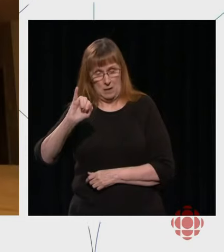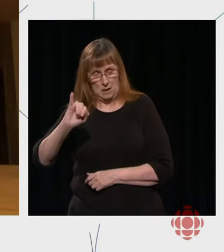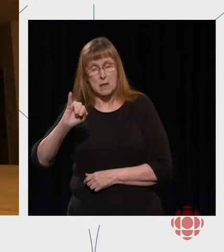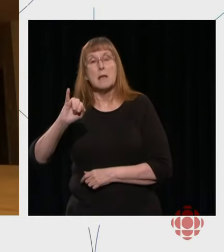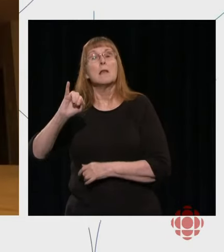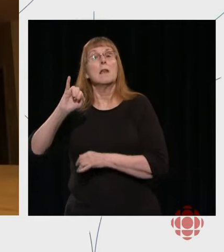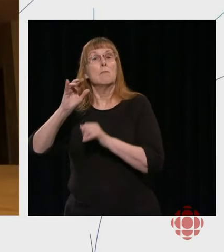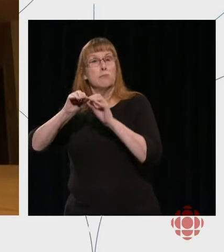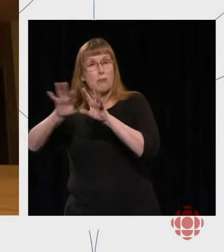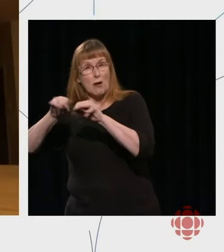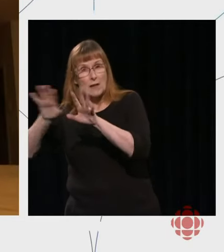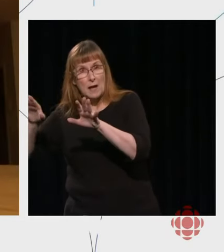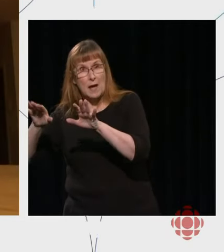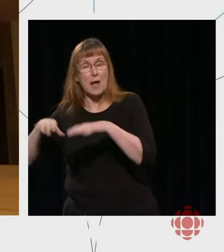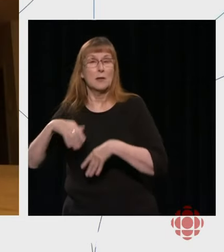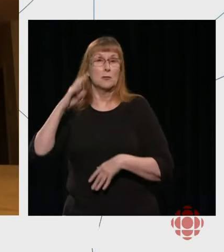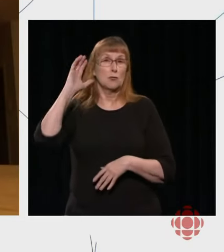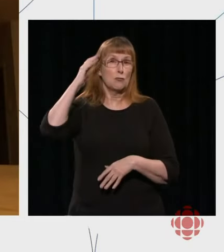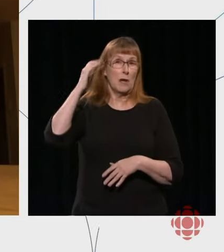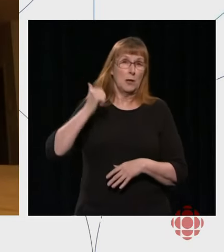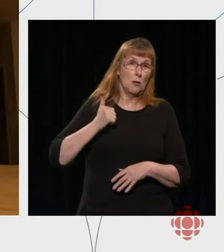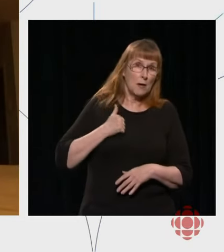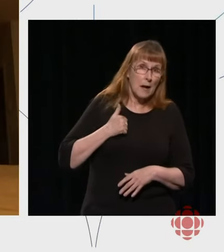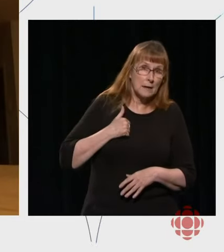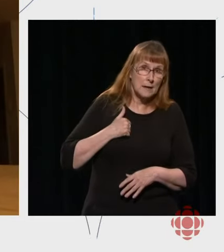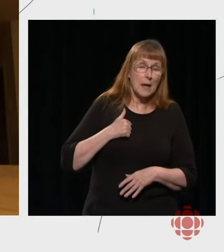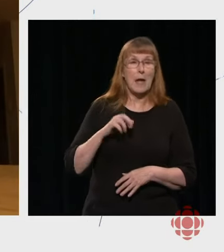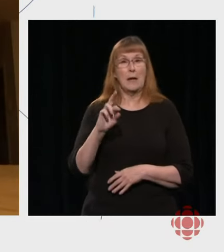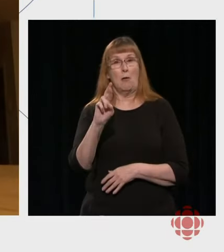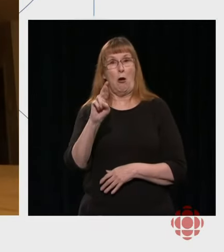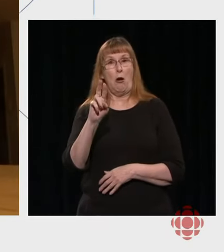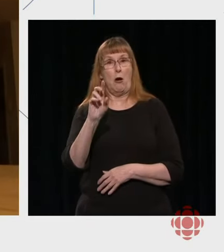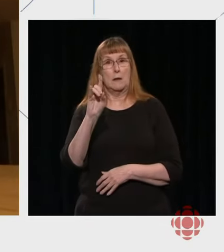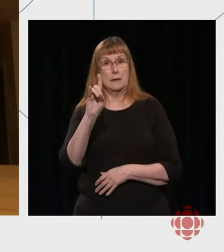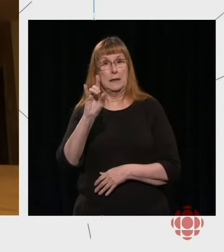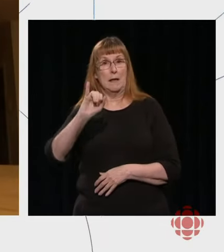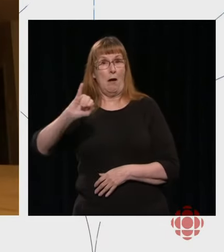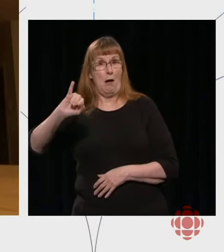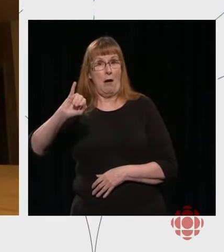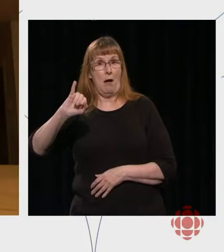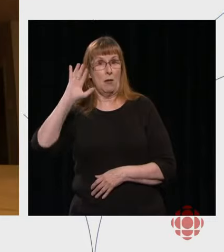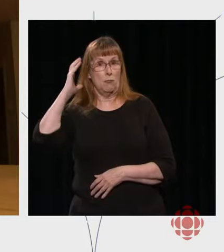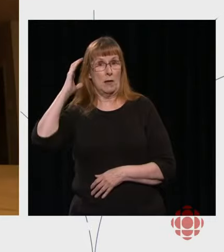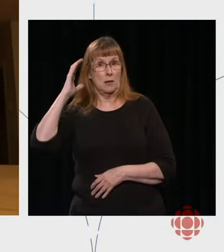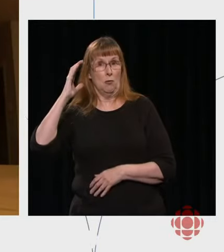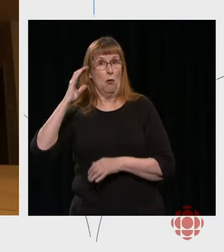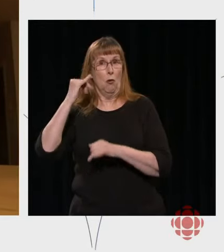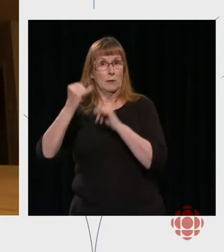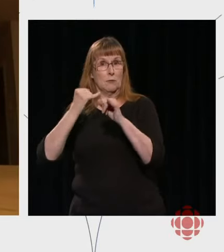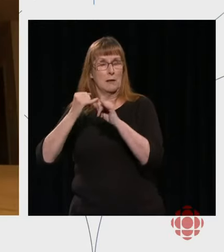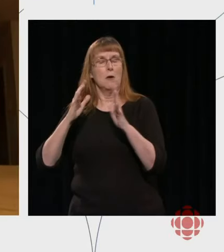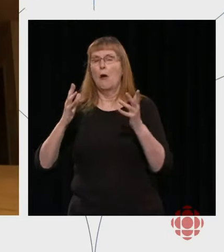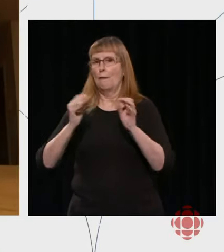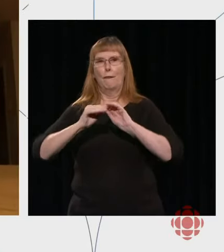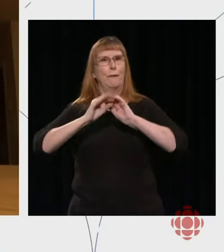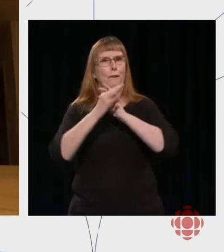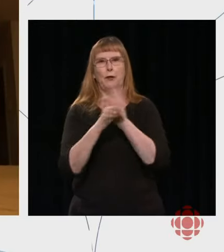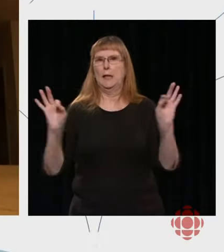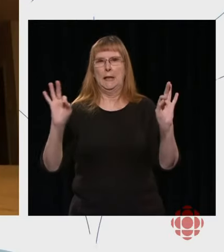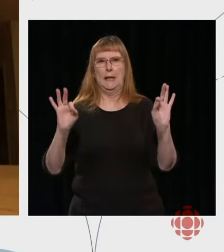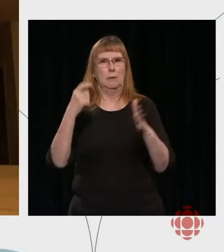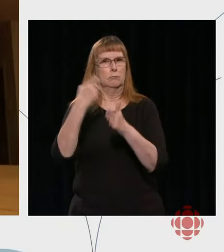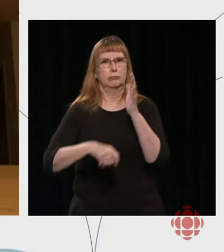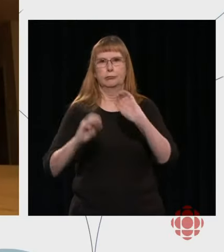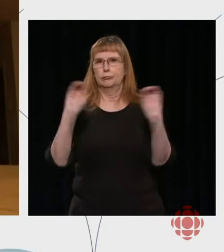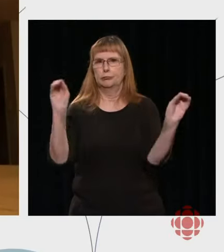TV so that everybody could have RDI for free during the pandemic for free so that they had all the information